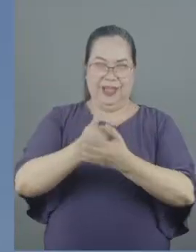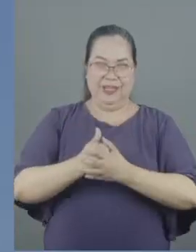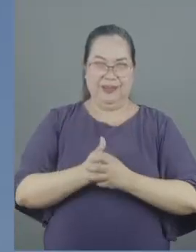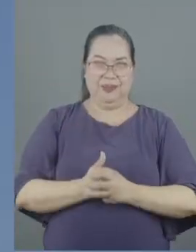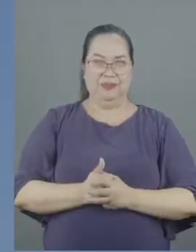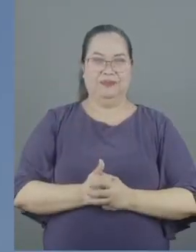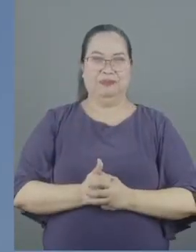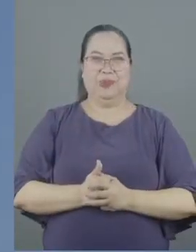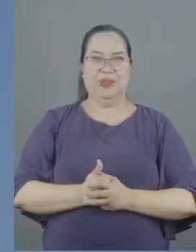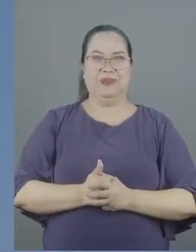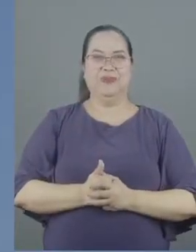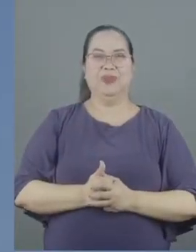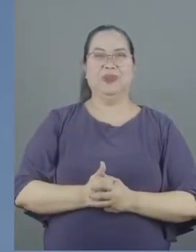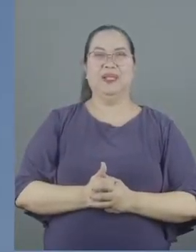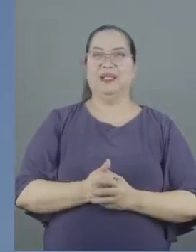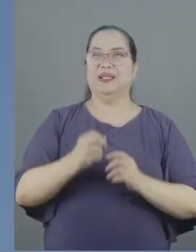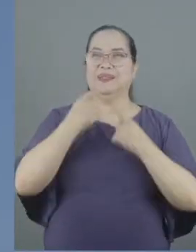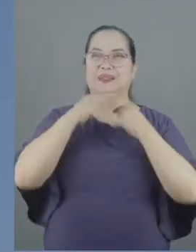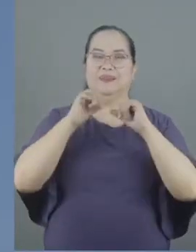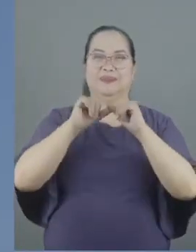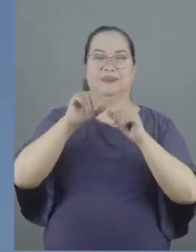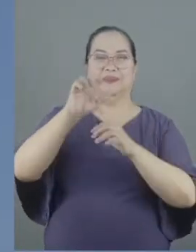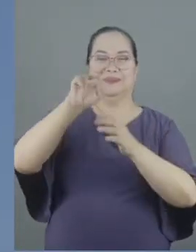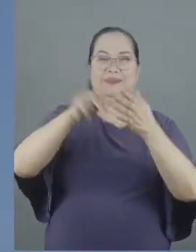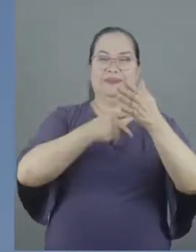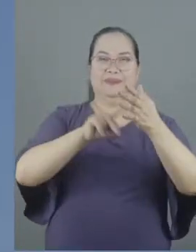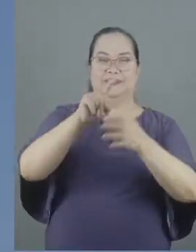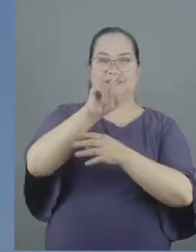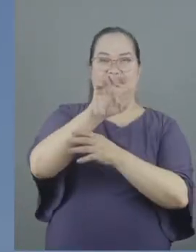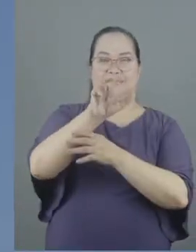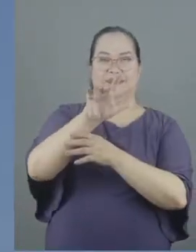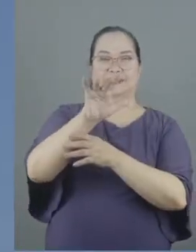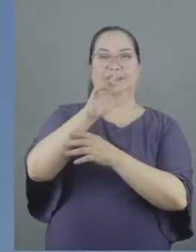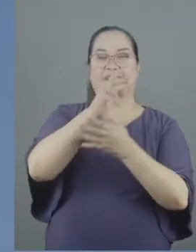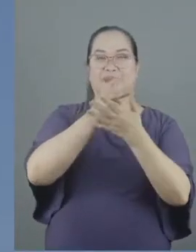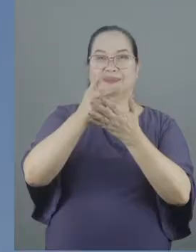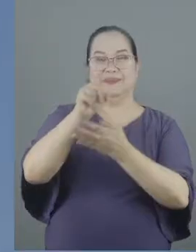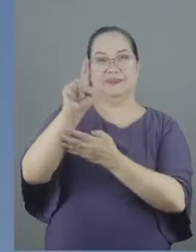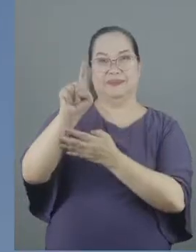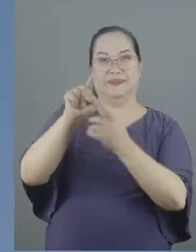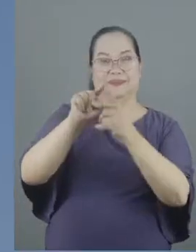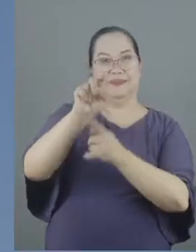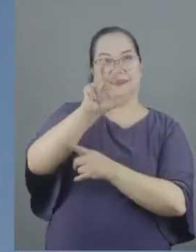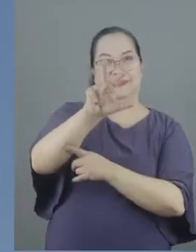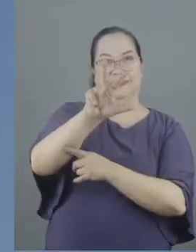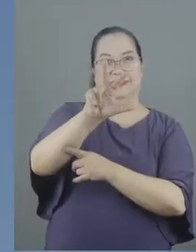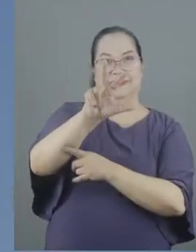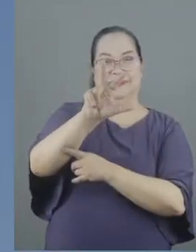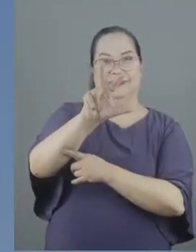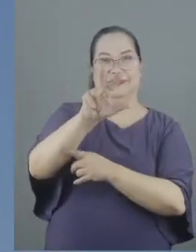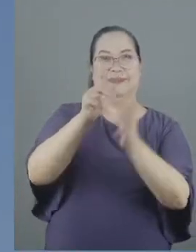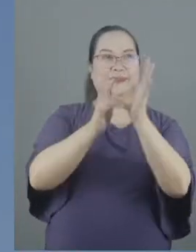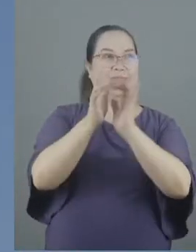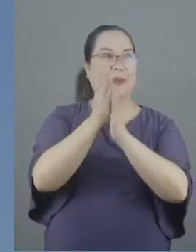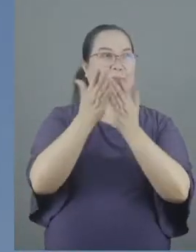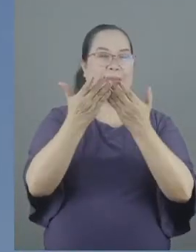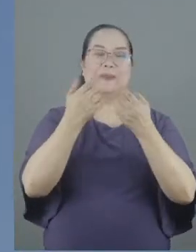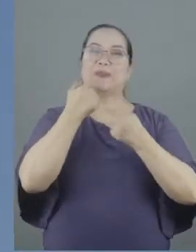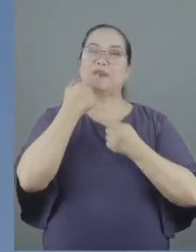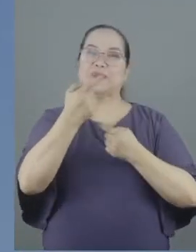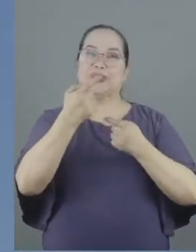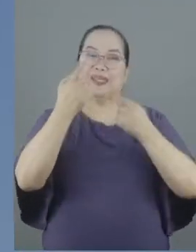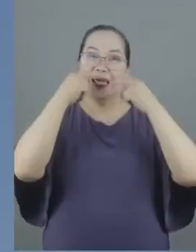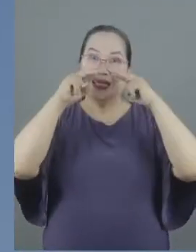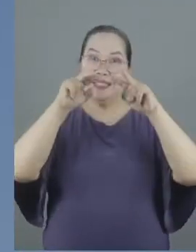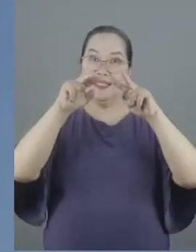In Psalm 133 verses 1 to 3, the Bible says, Behold, how